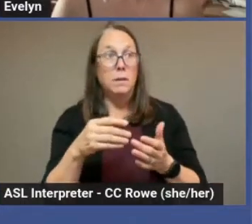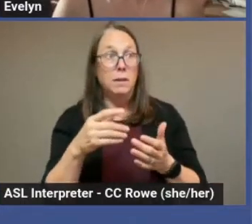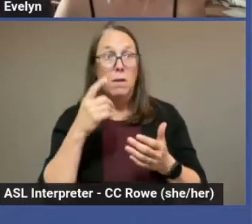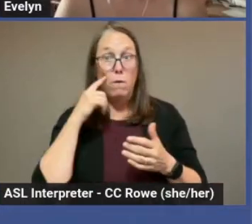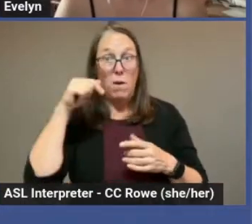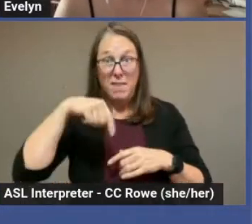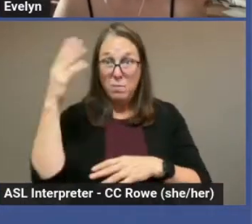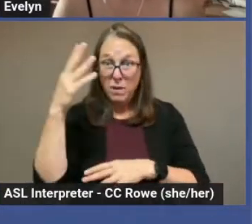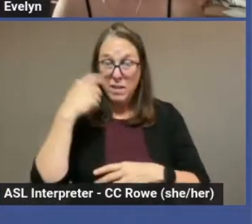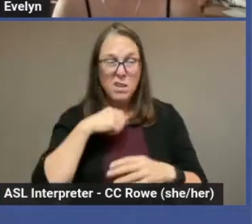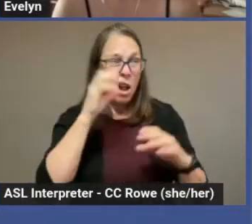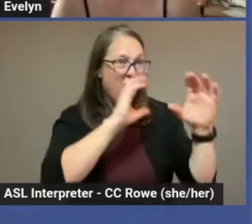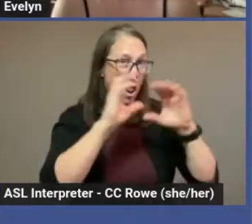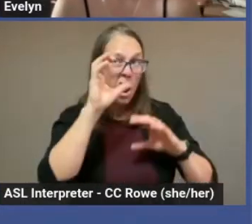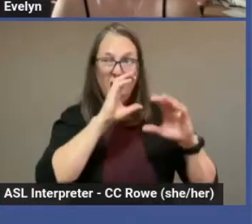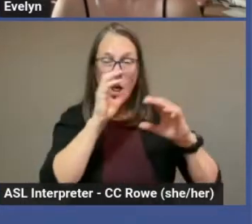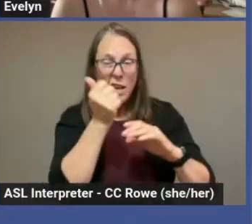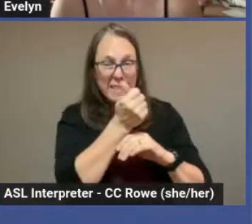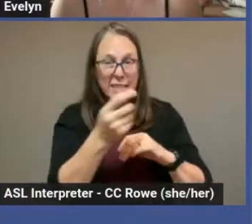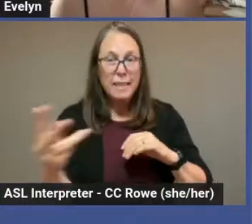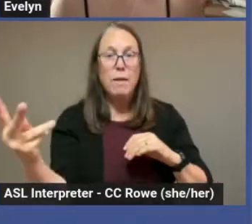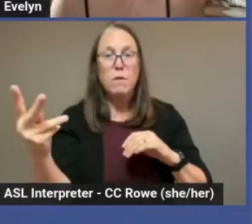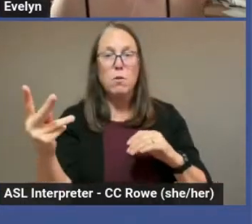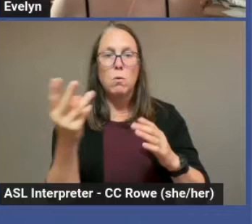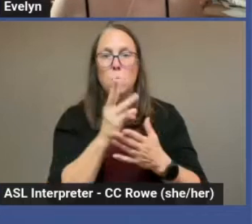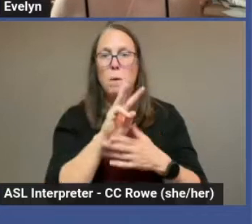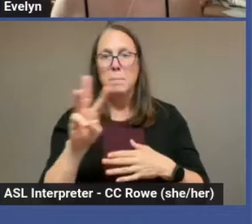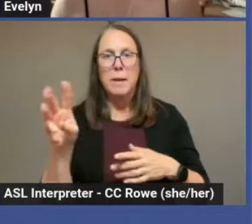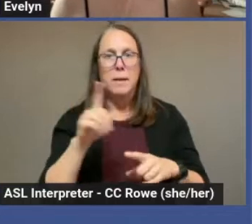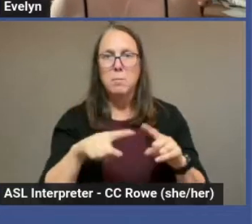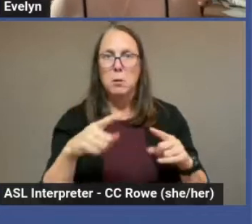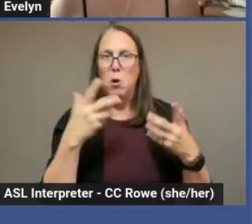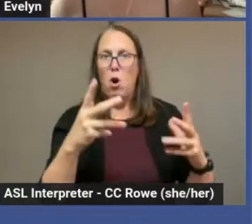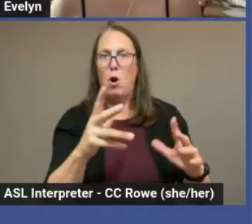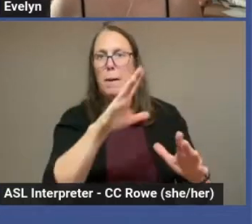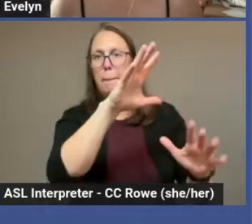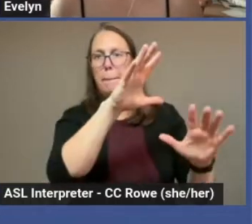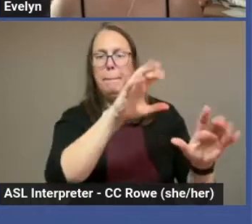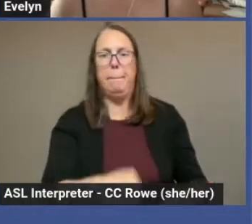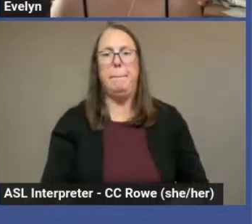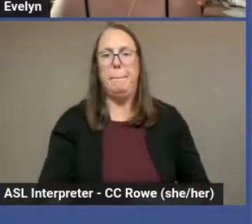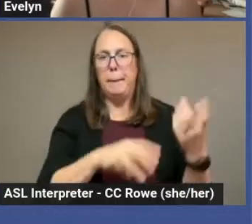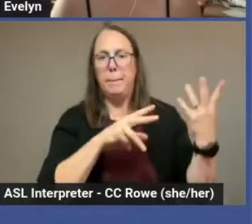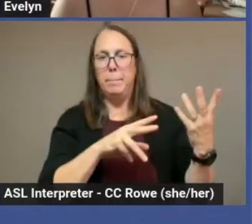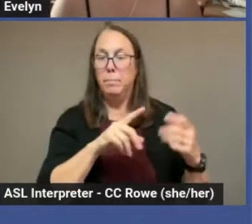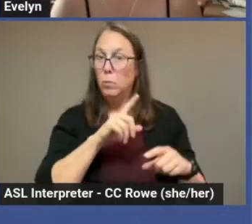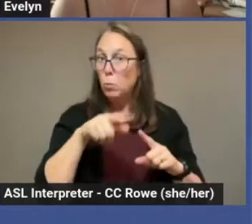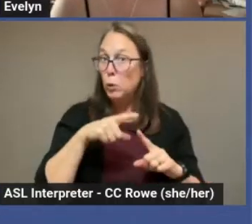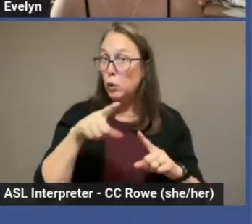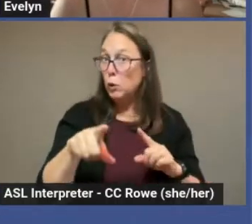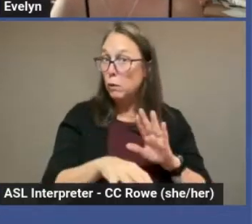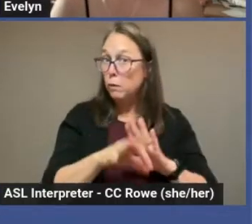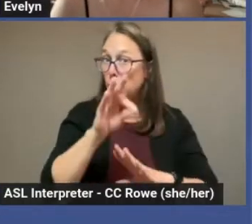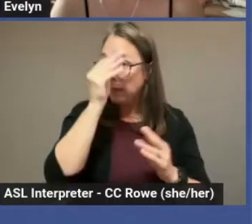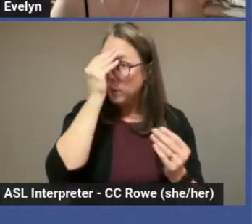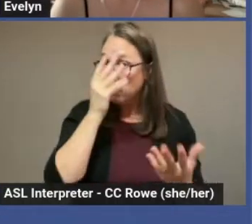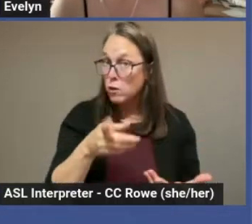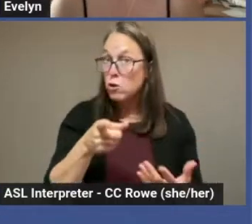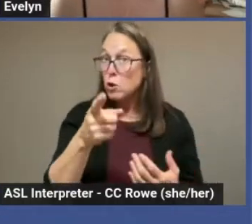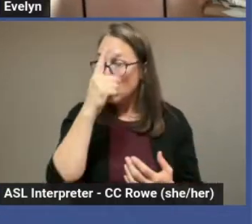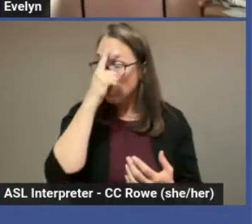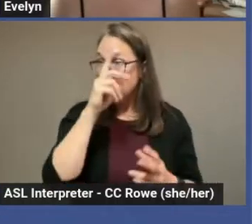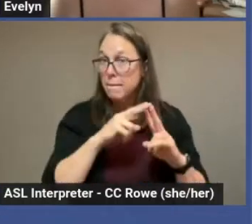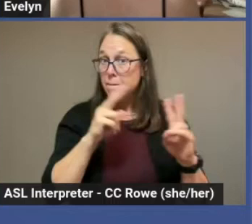for this presentation and they are gone. So when you find something that you find valuable,